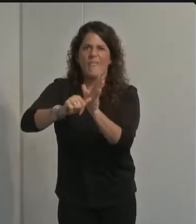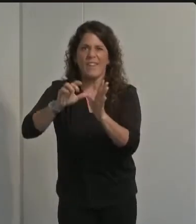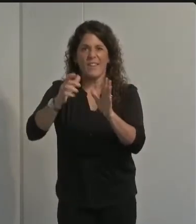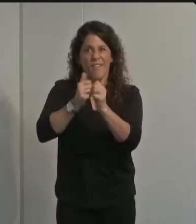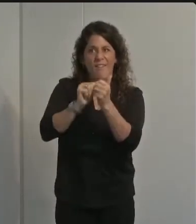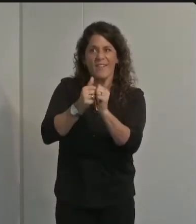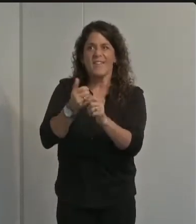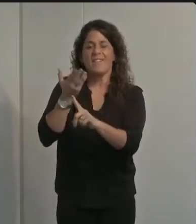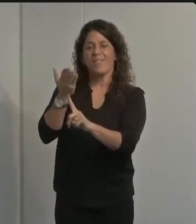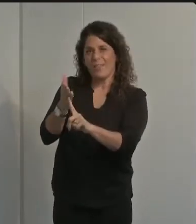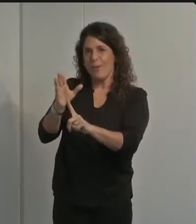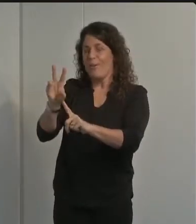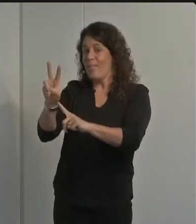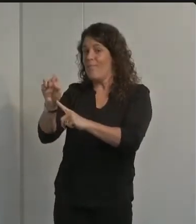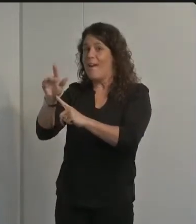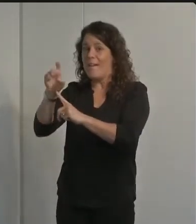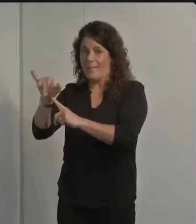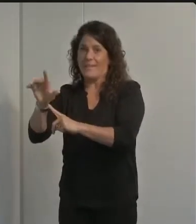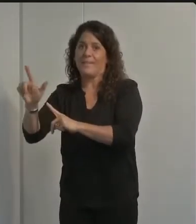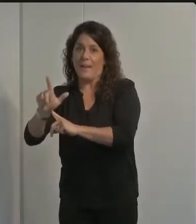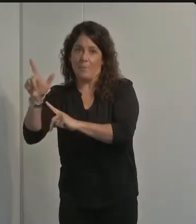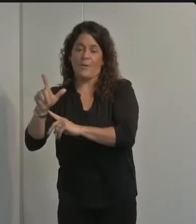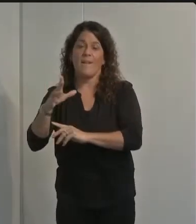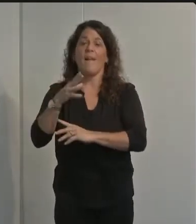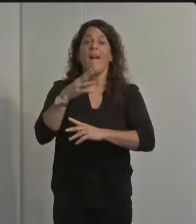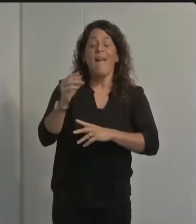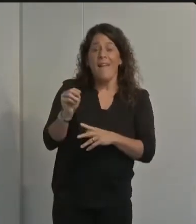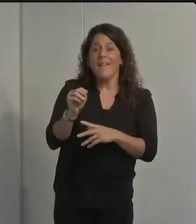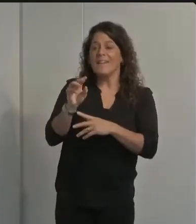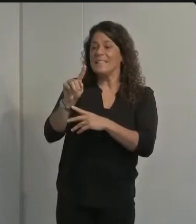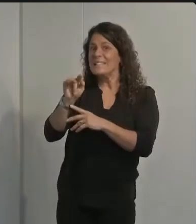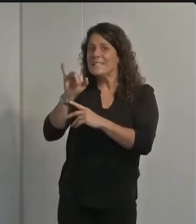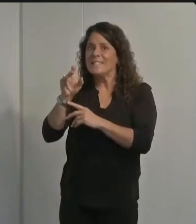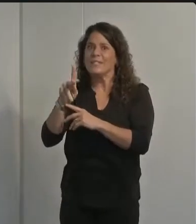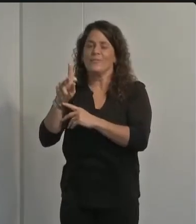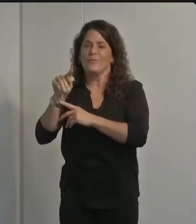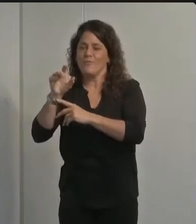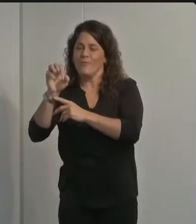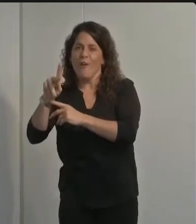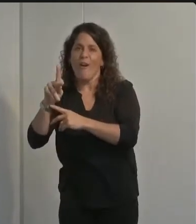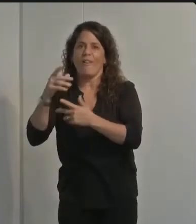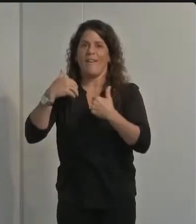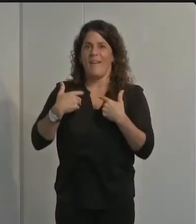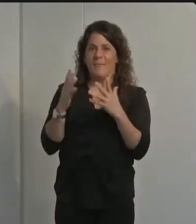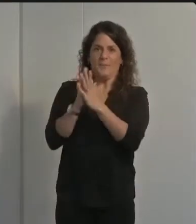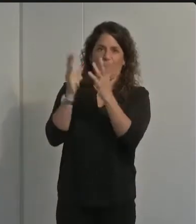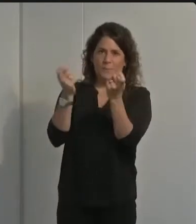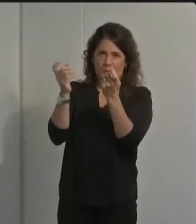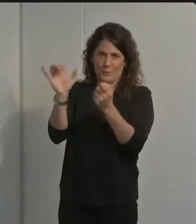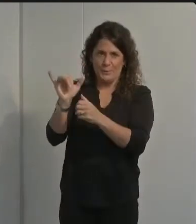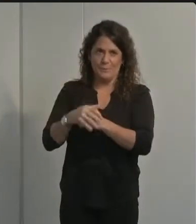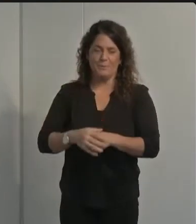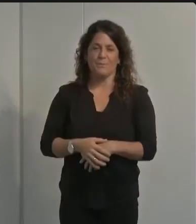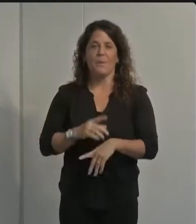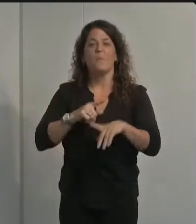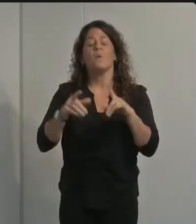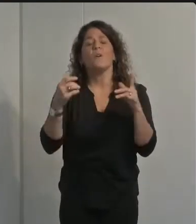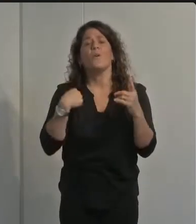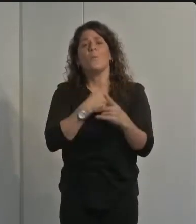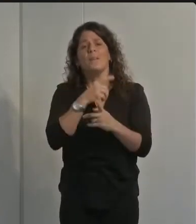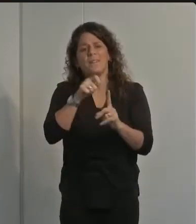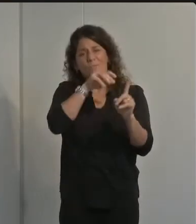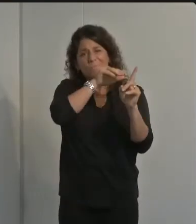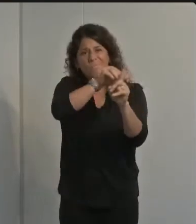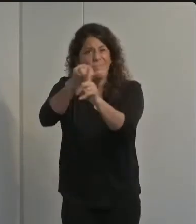independent is even celebrating halloween on tick tock halloween is a great opportunity to remind everyone that covet 19 can